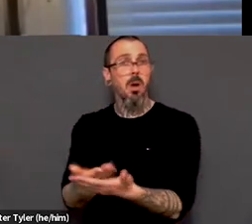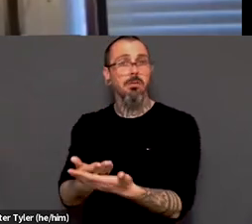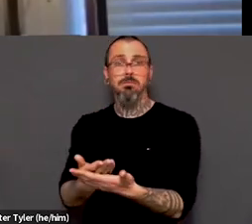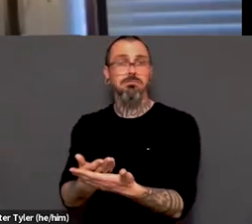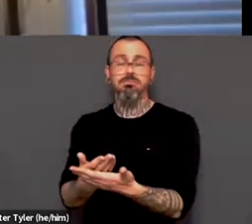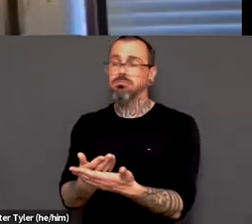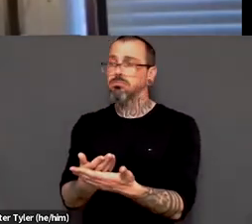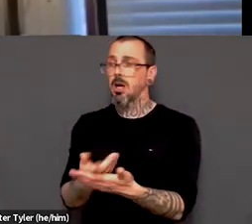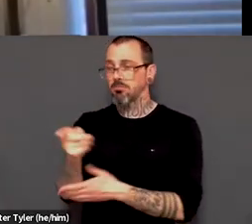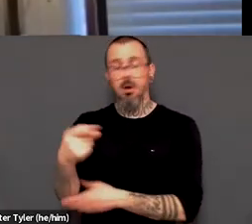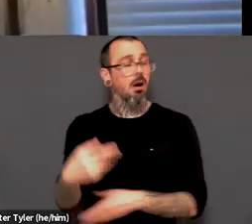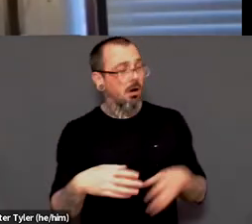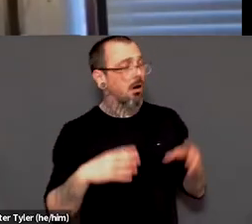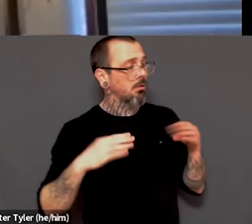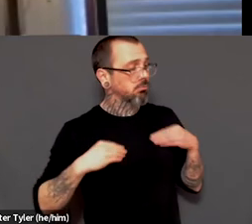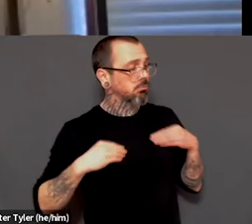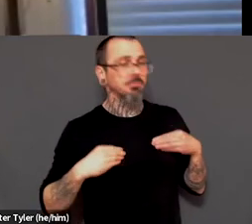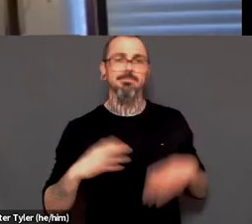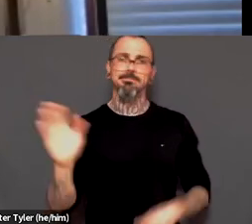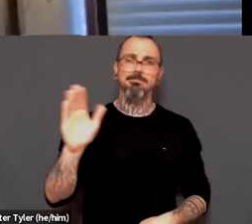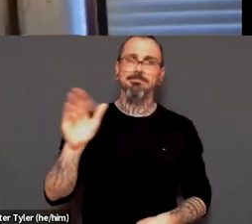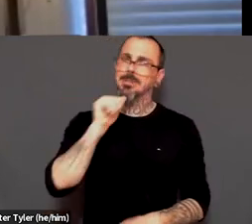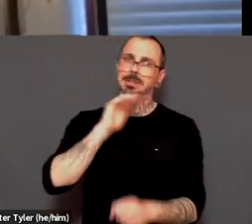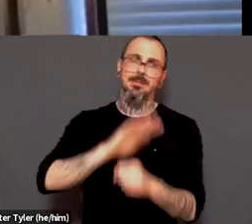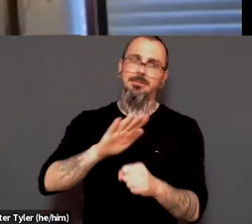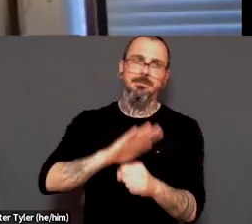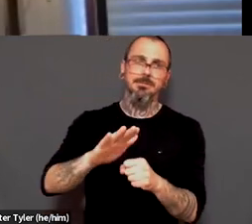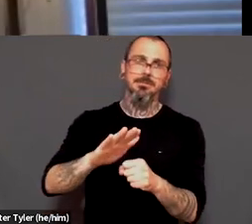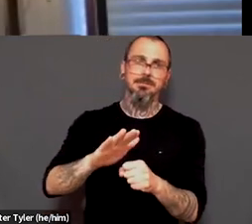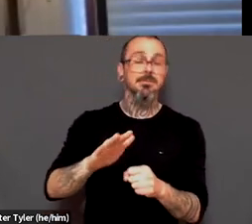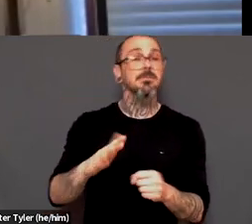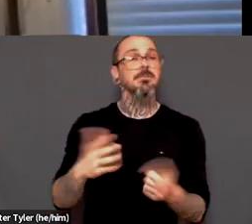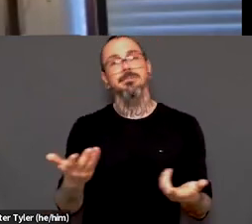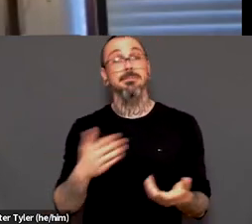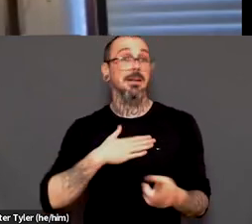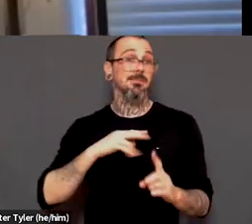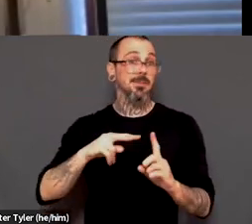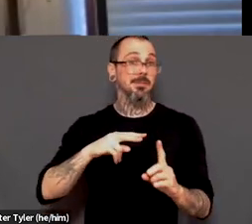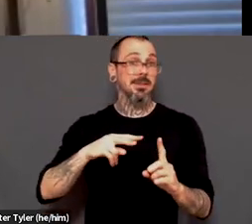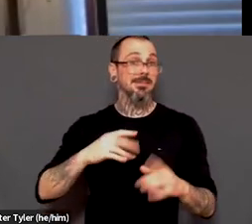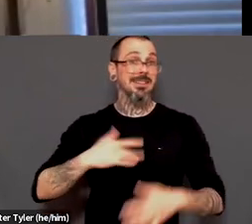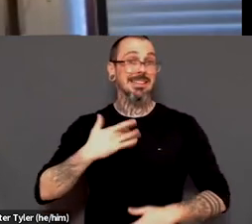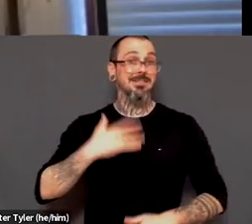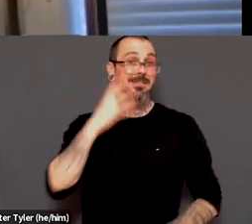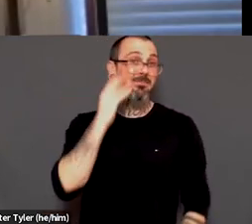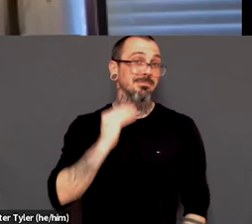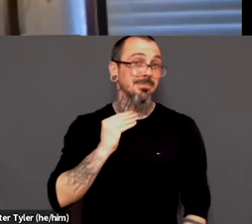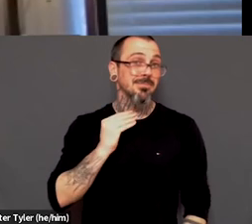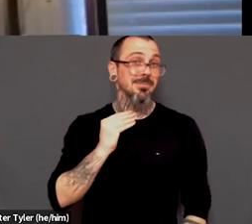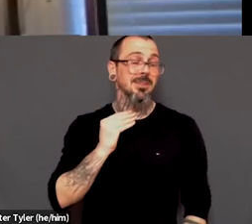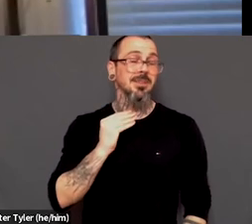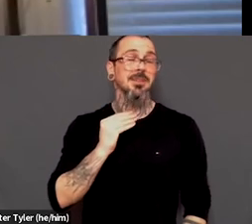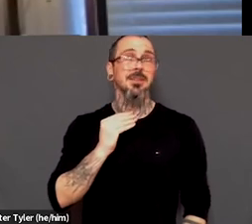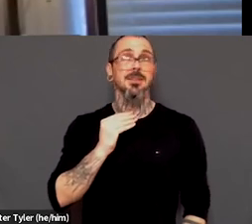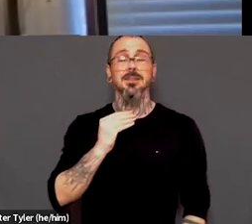lived experience, like perspective, like I keep going back to like, um, like bringing people